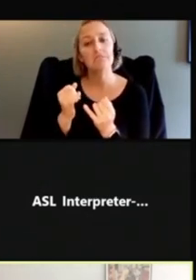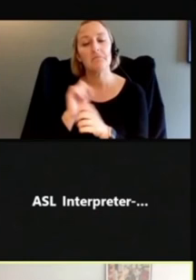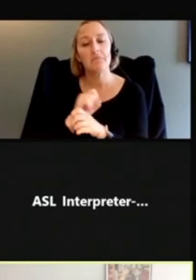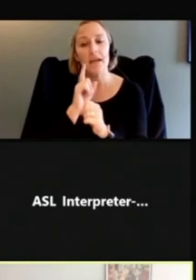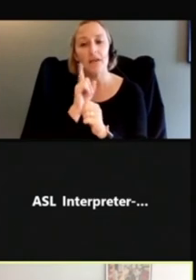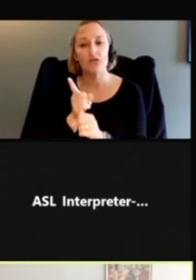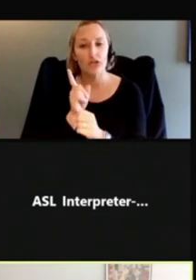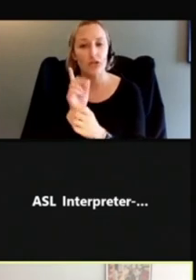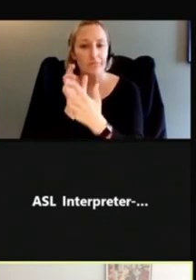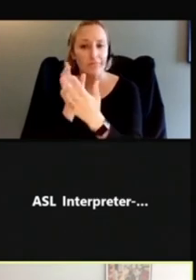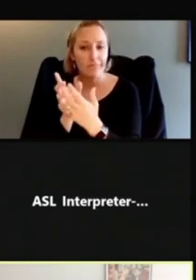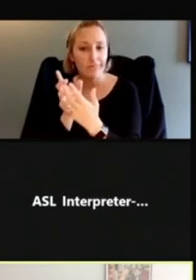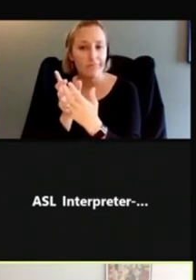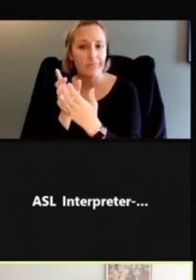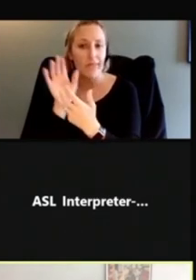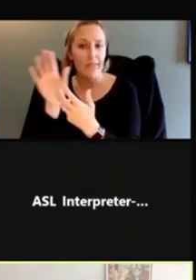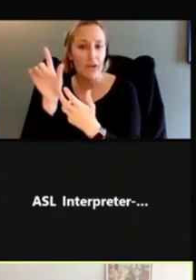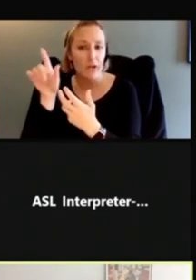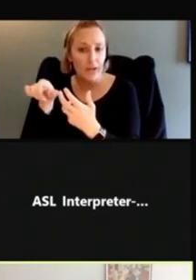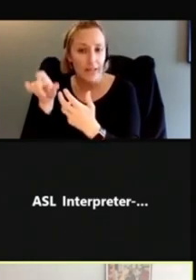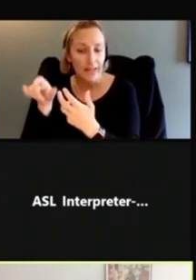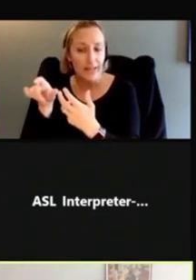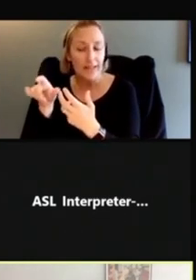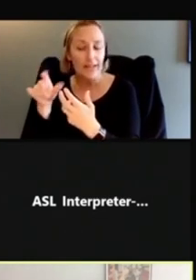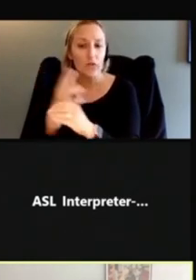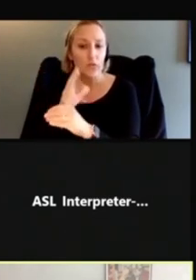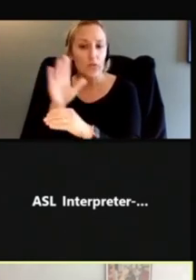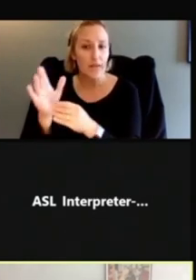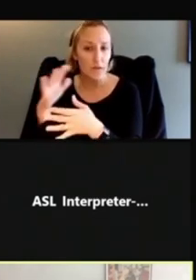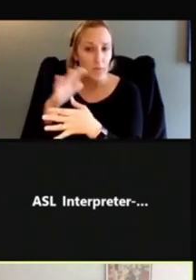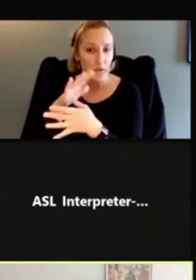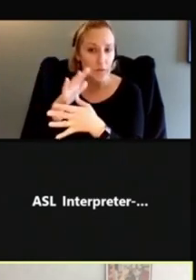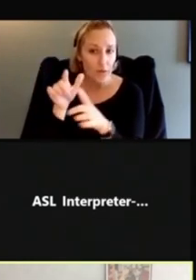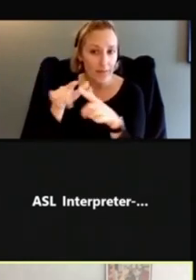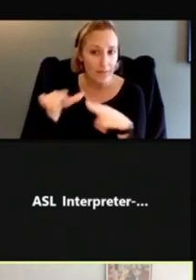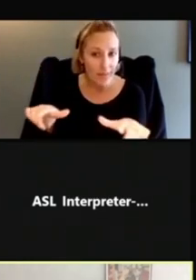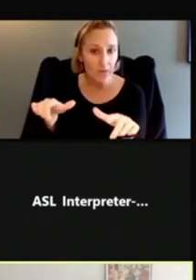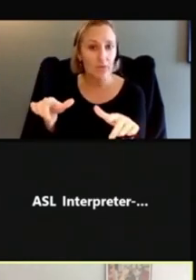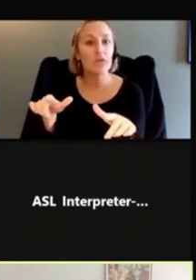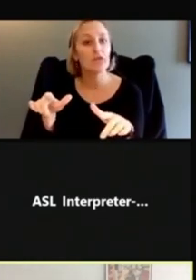primary language in English and choosing images that represent your audience.